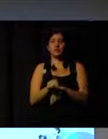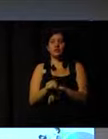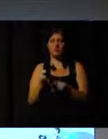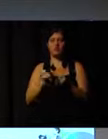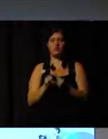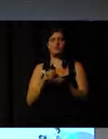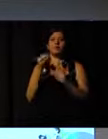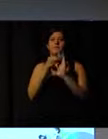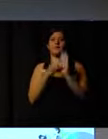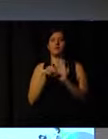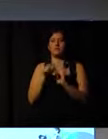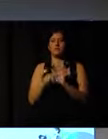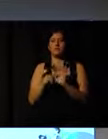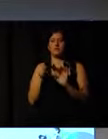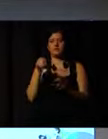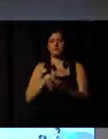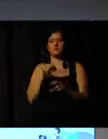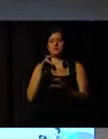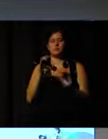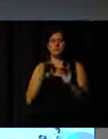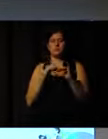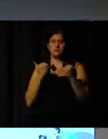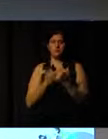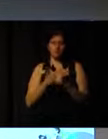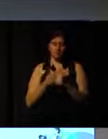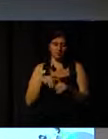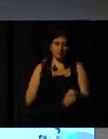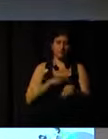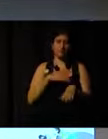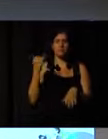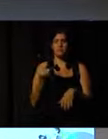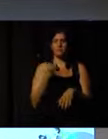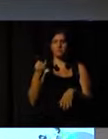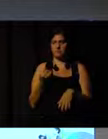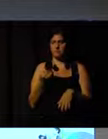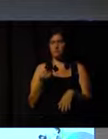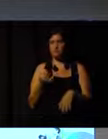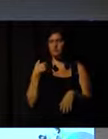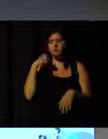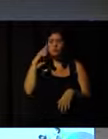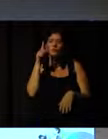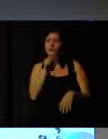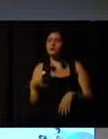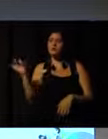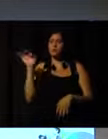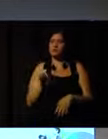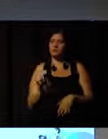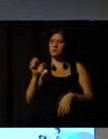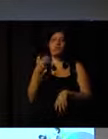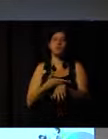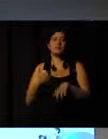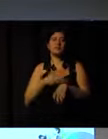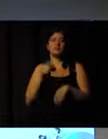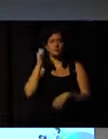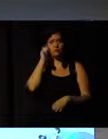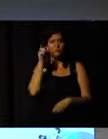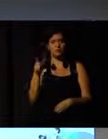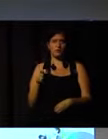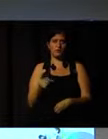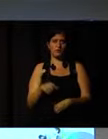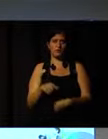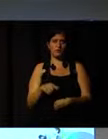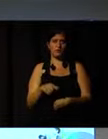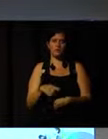can manage this and use this in their community, the more needy communities.